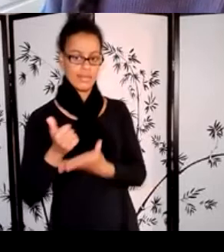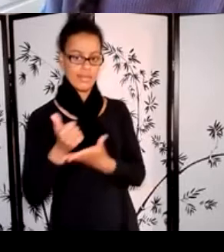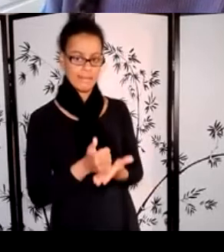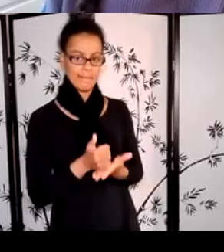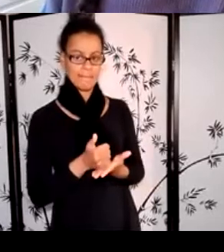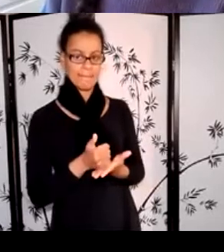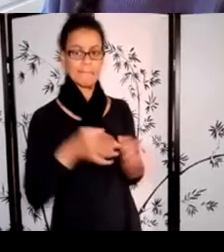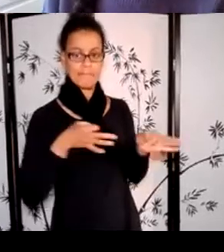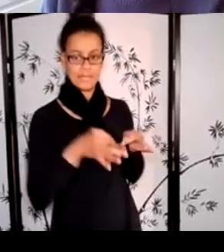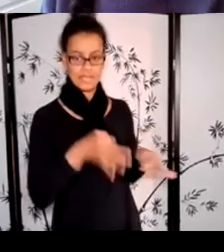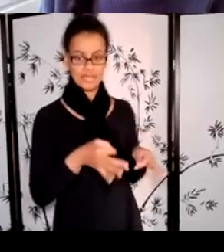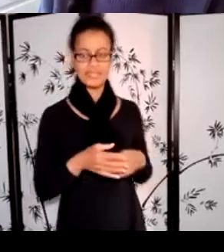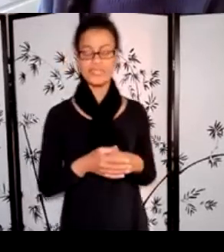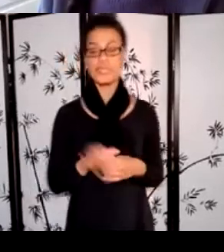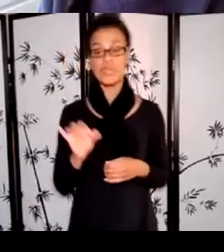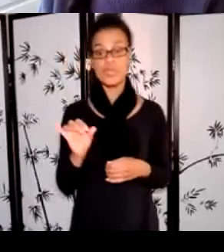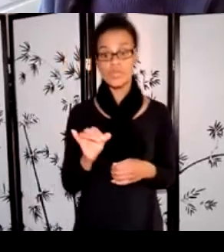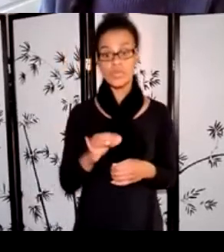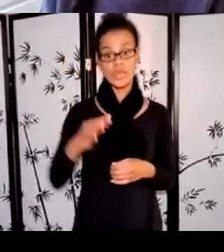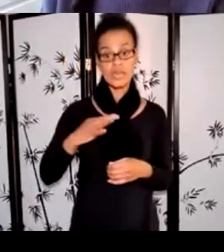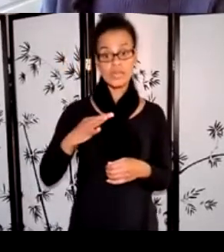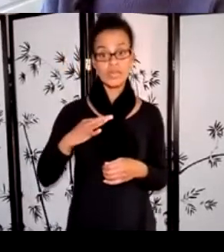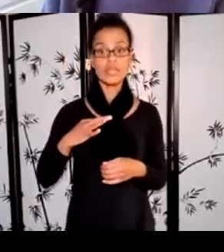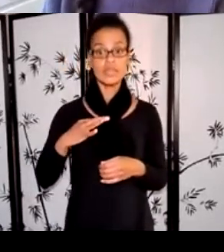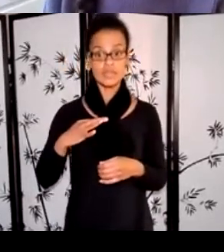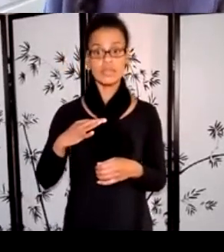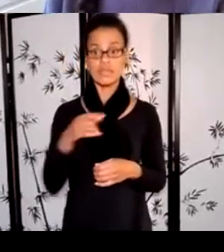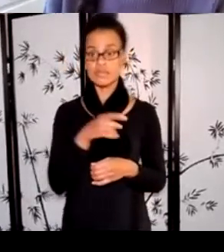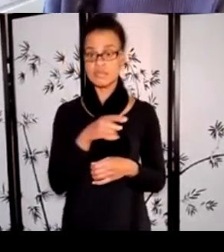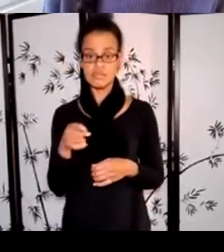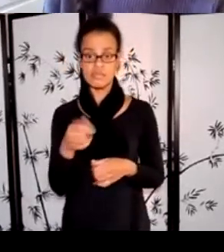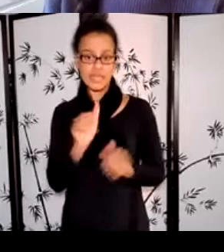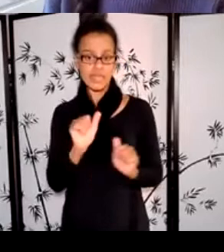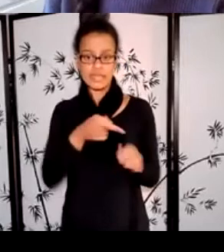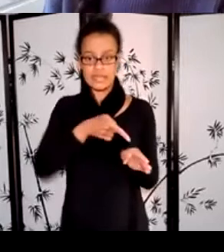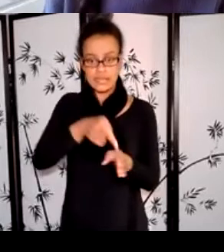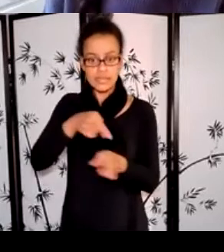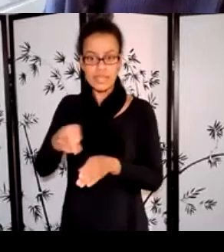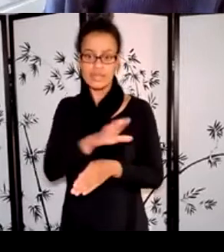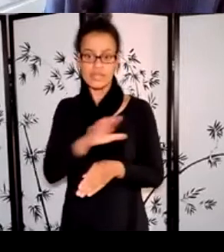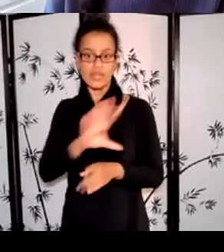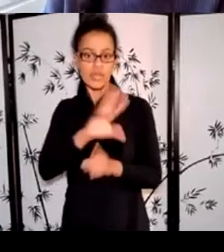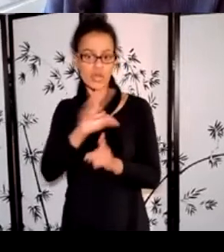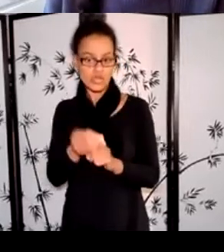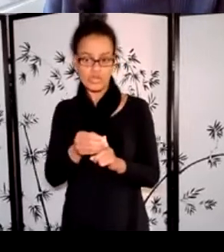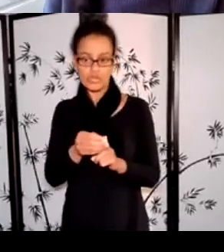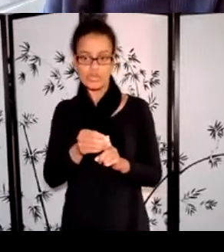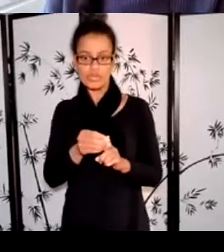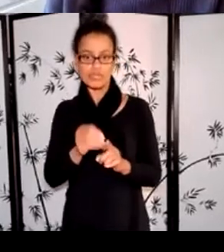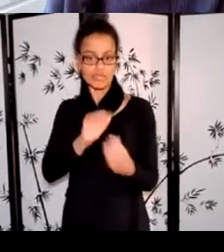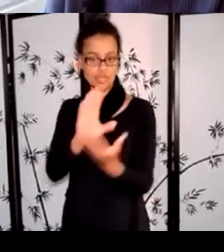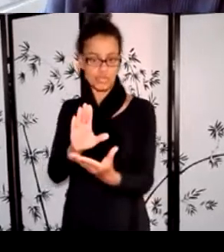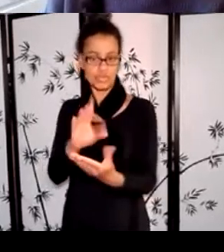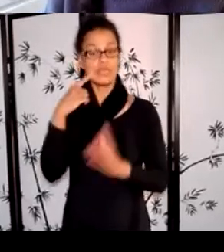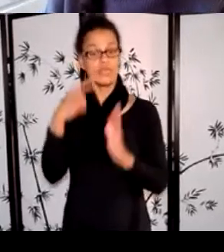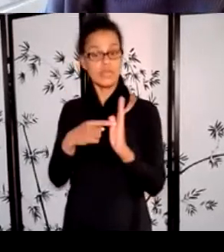from those working in all artistic disciplines and their various cultural forms, including but not limited to circus art,